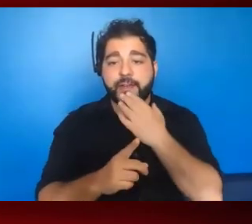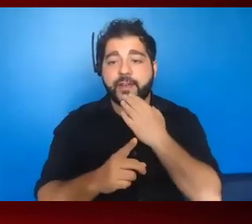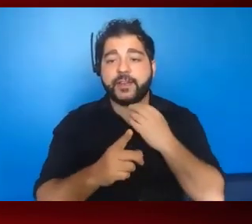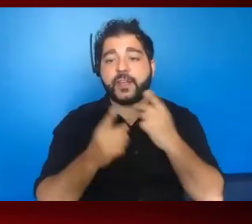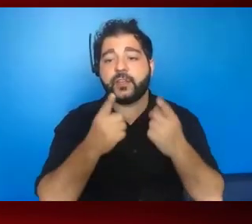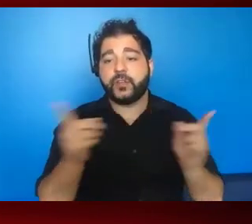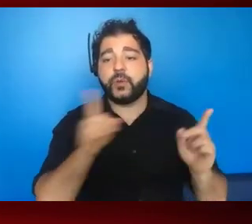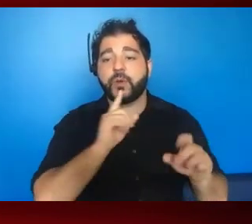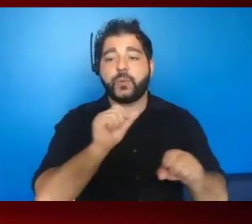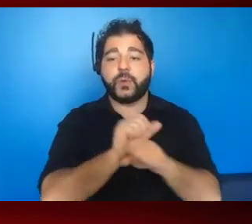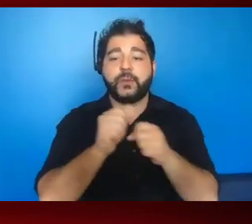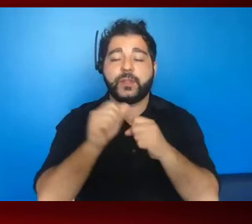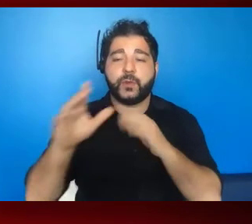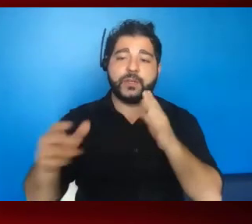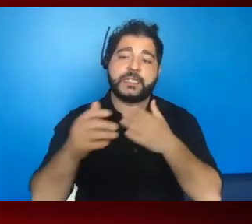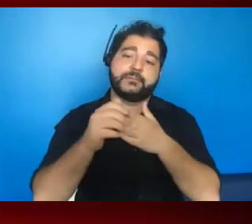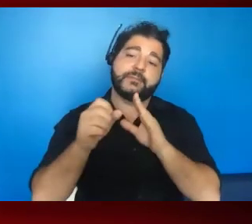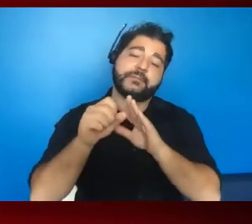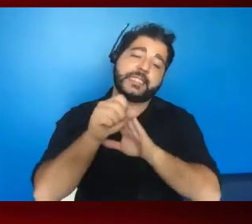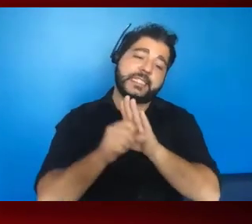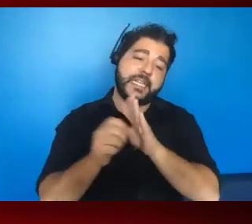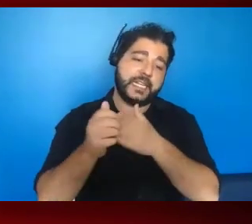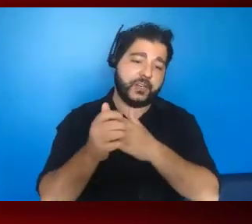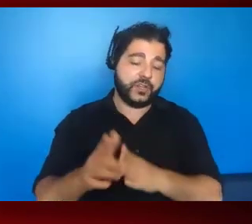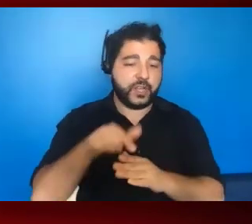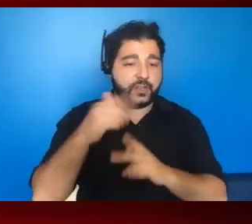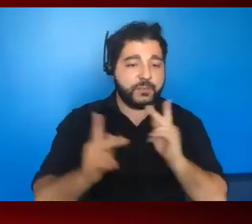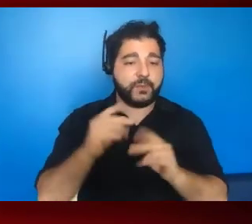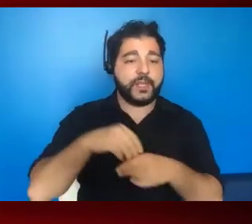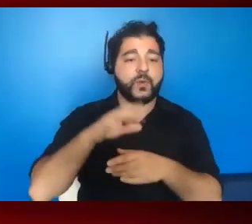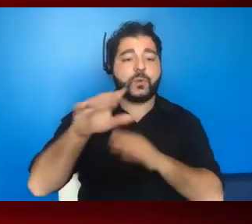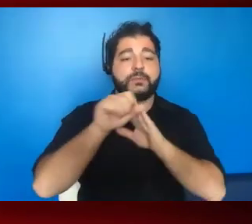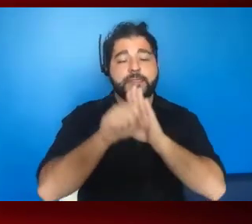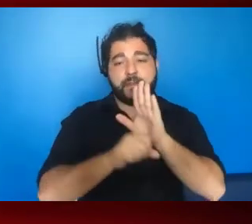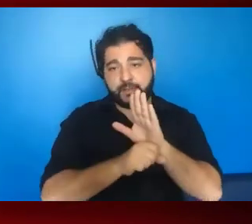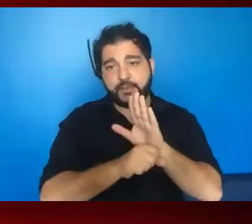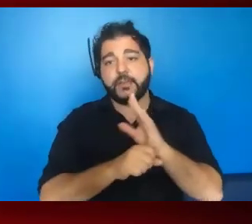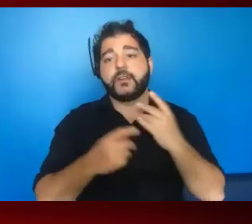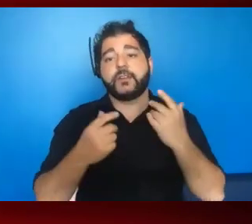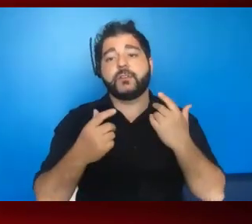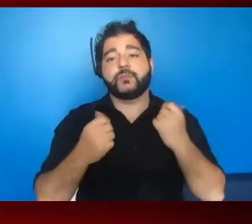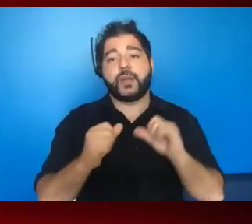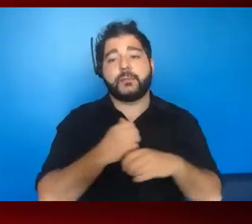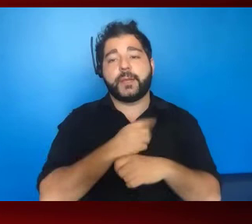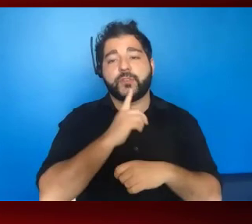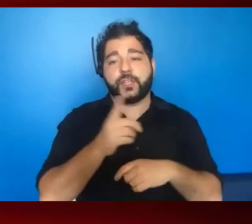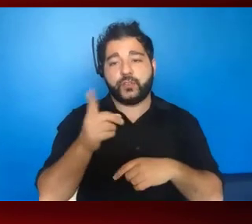are working with your state lead and the other folks in your state to make sure that you guys are in sync with the